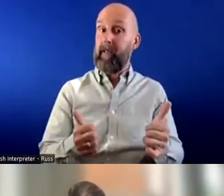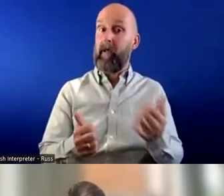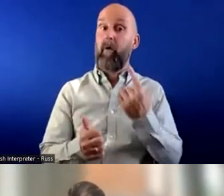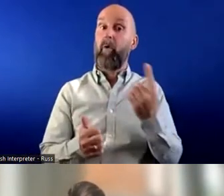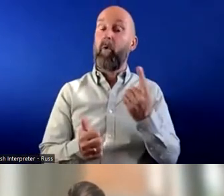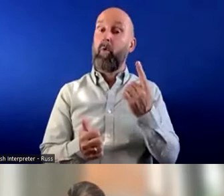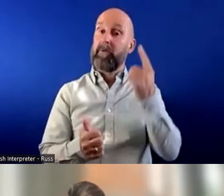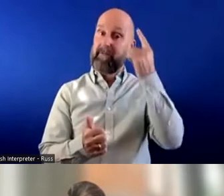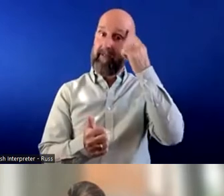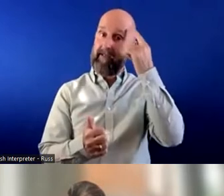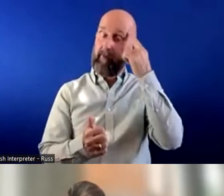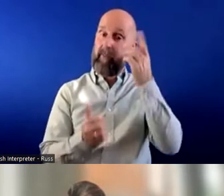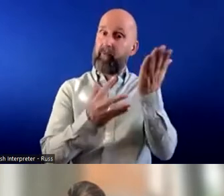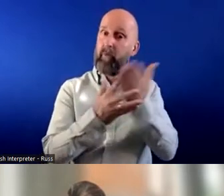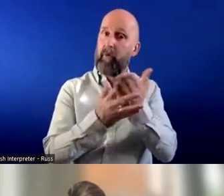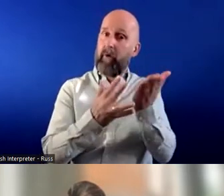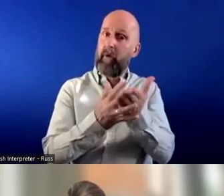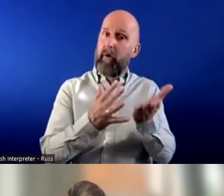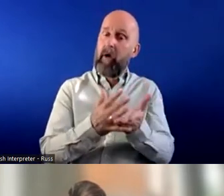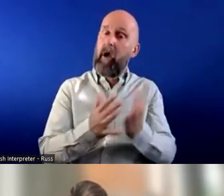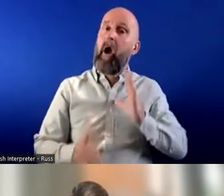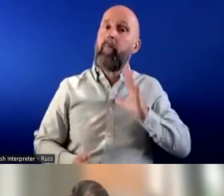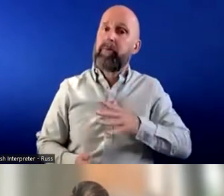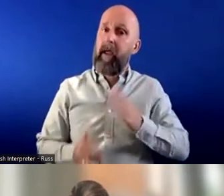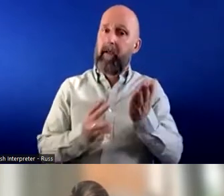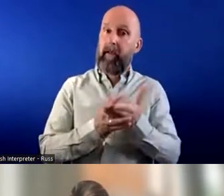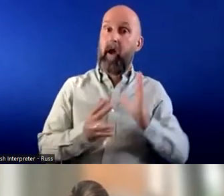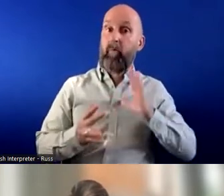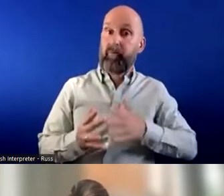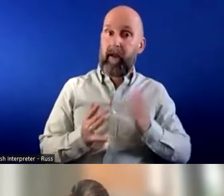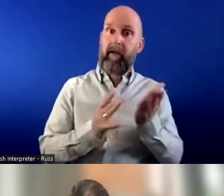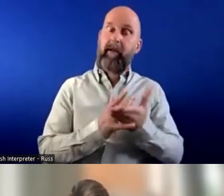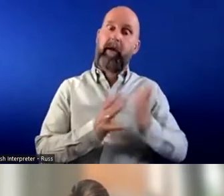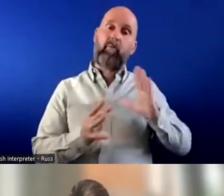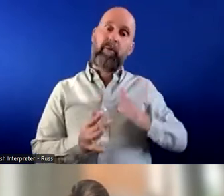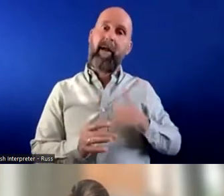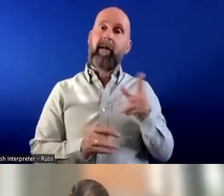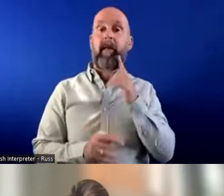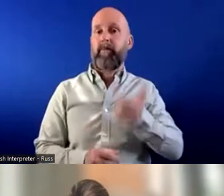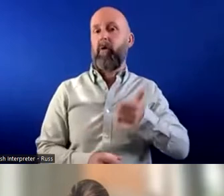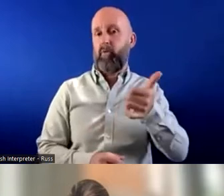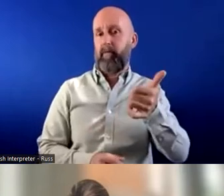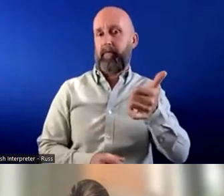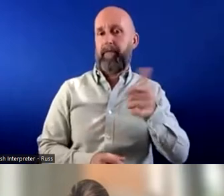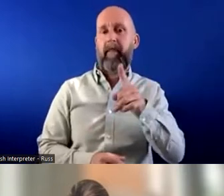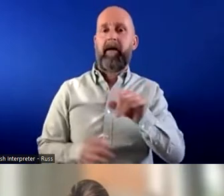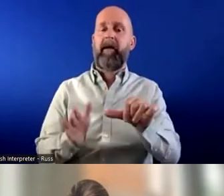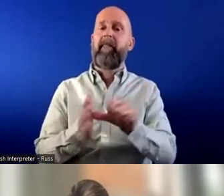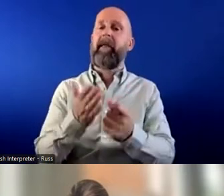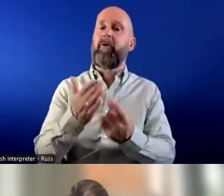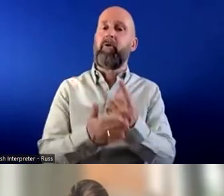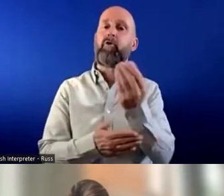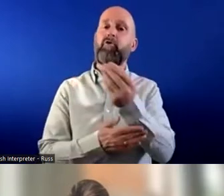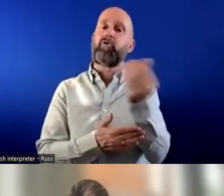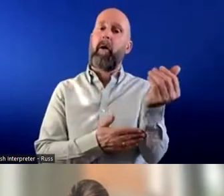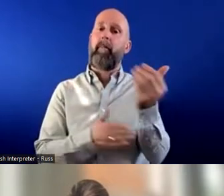and scheduled it breaks it's been really good but there is that the issue has been for some of the organizations